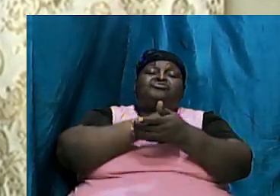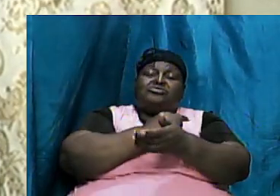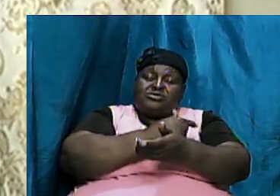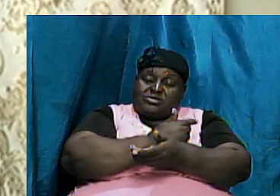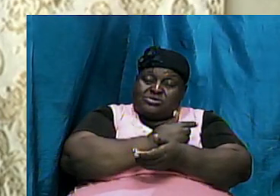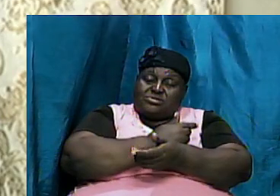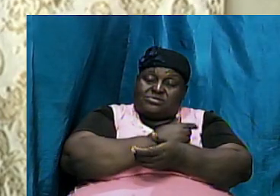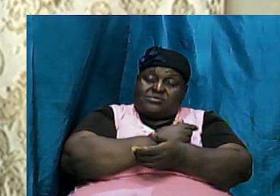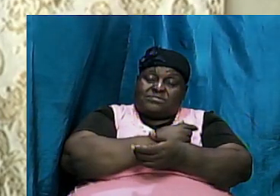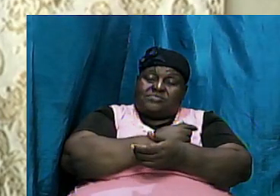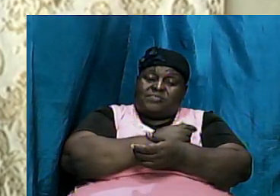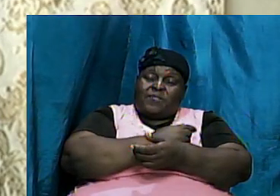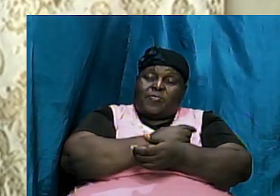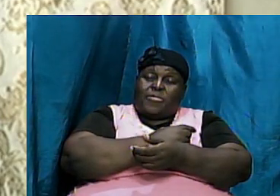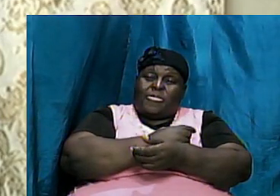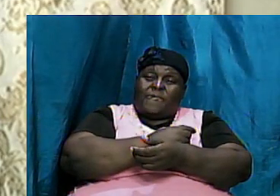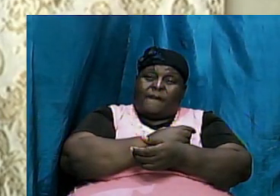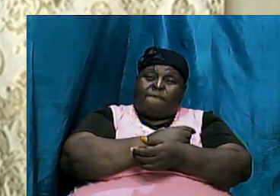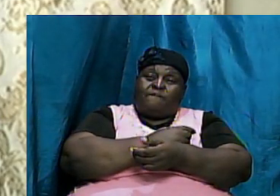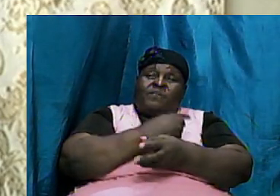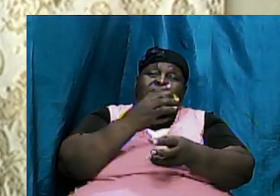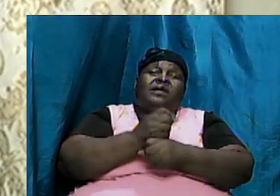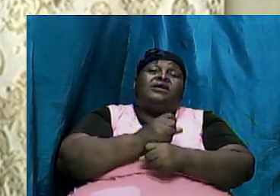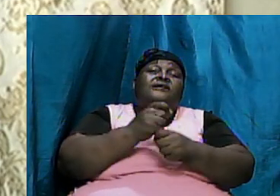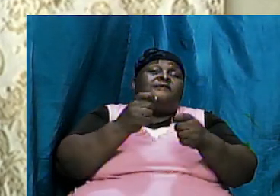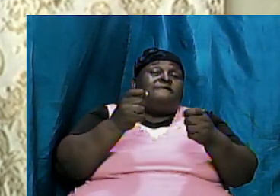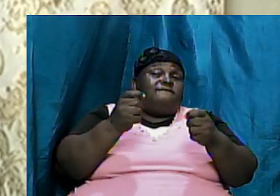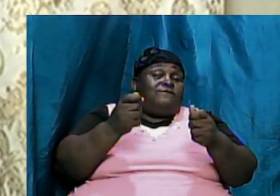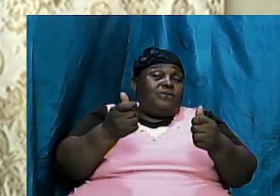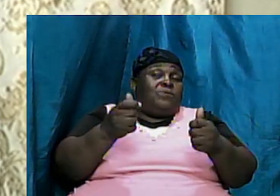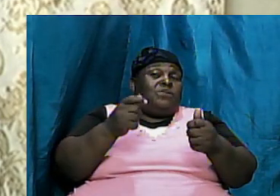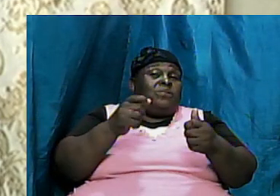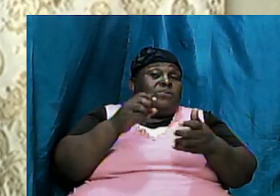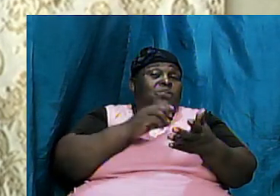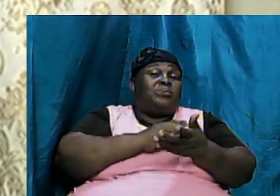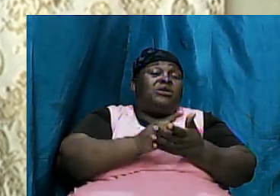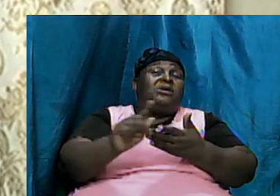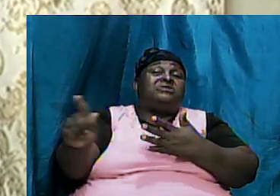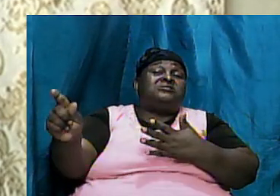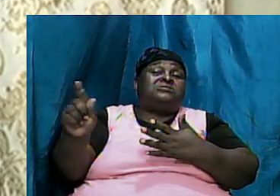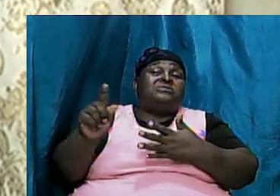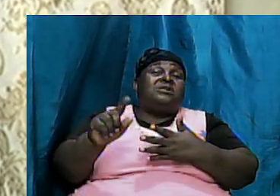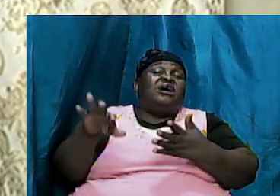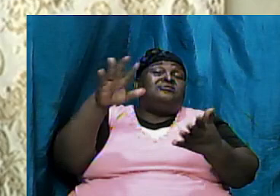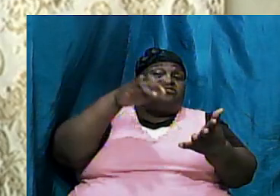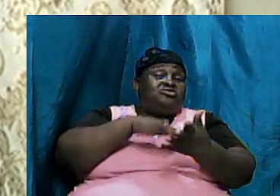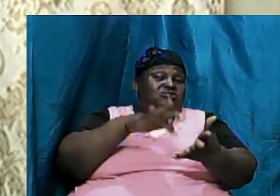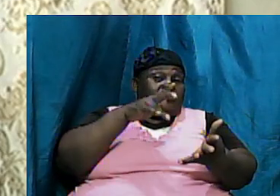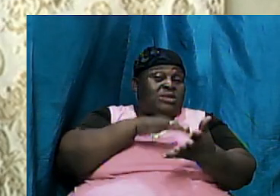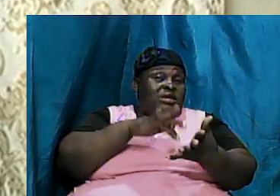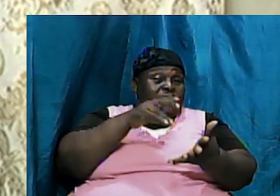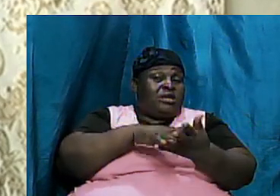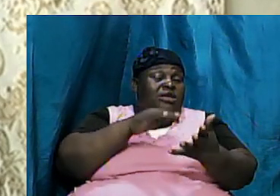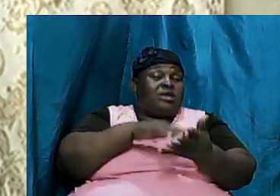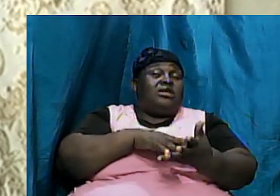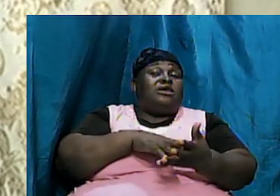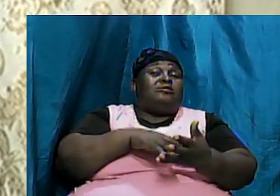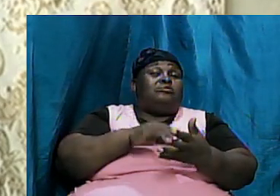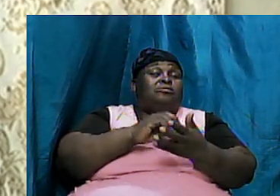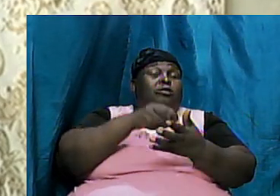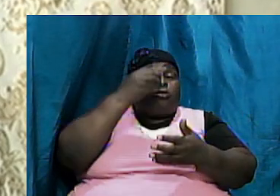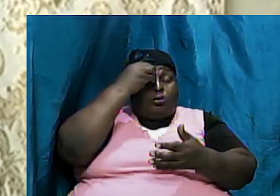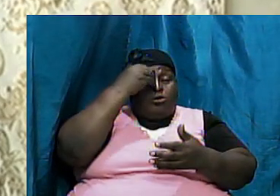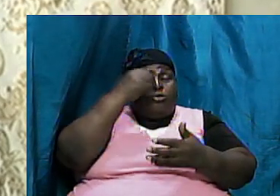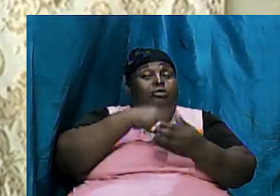and so we are going to take the next few weeks and we are going to go through and we are going to drill into some things and we are going to